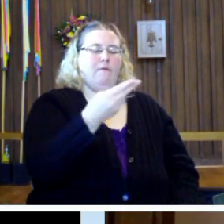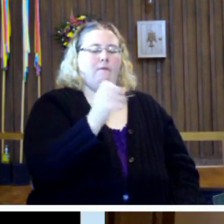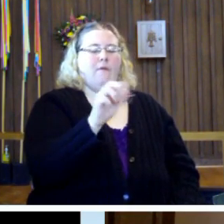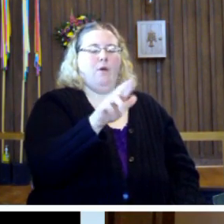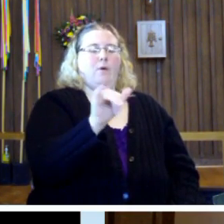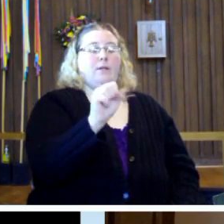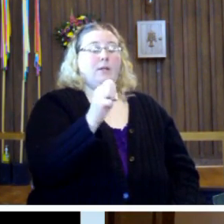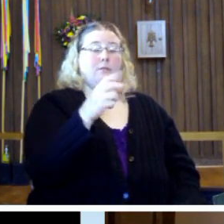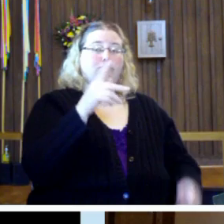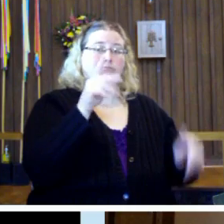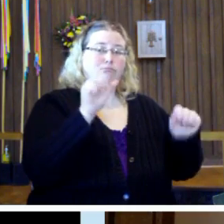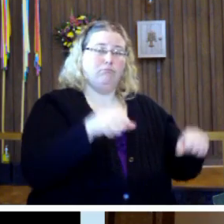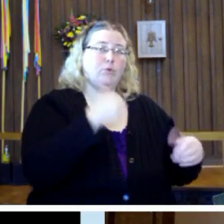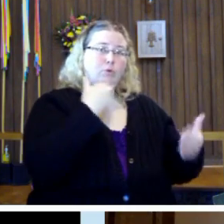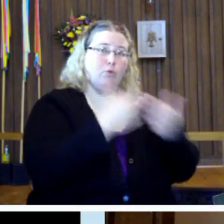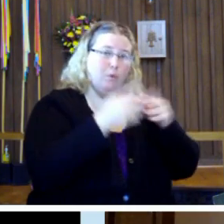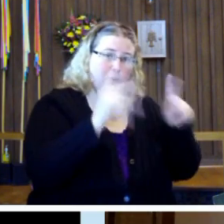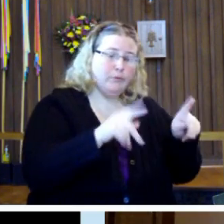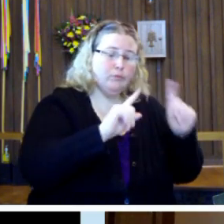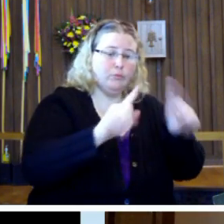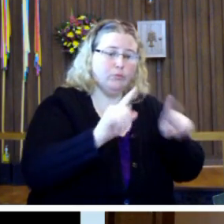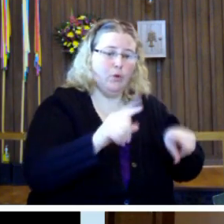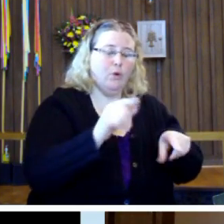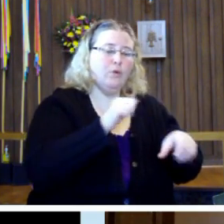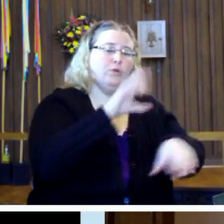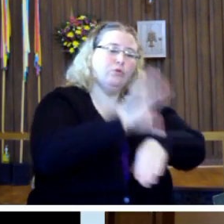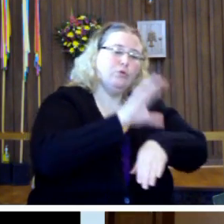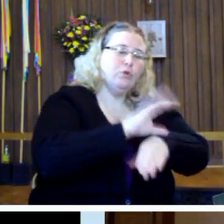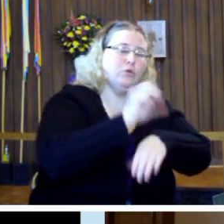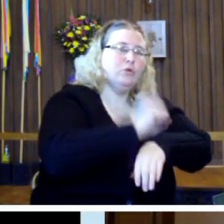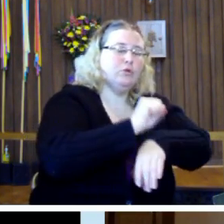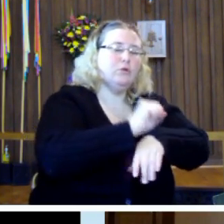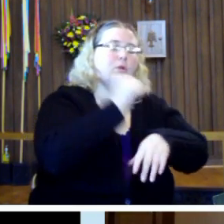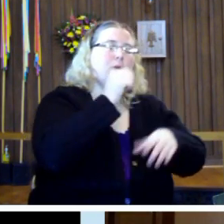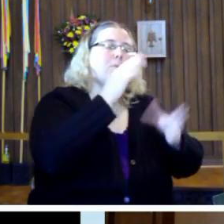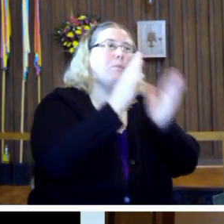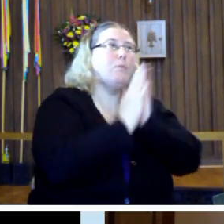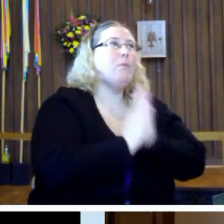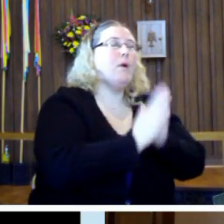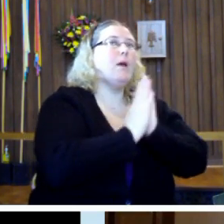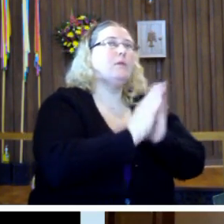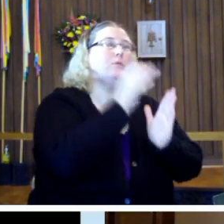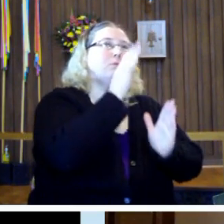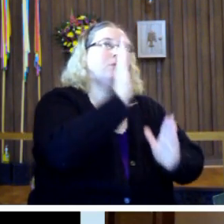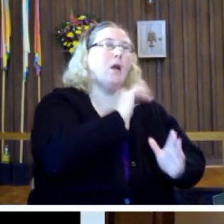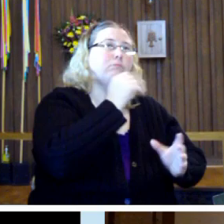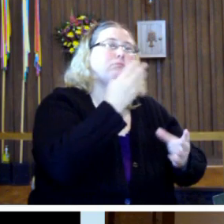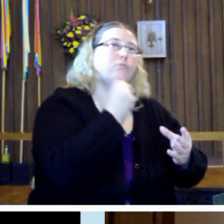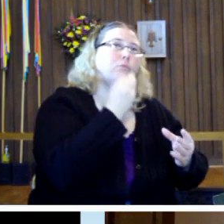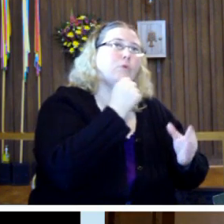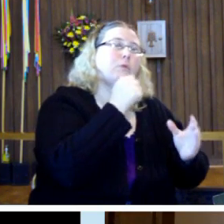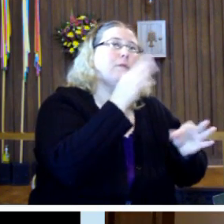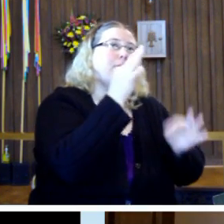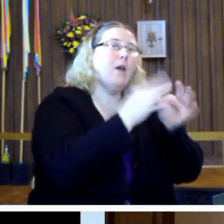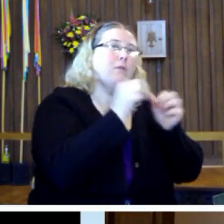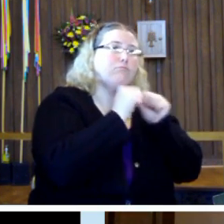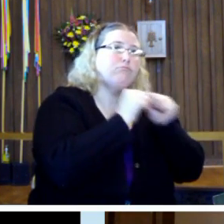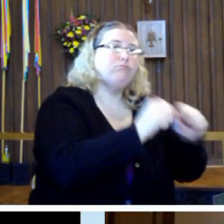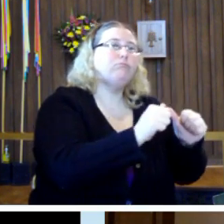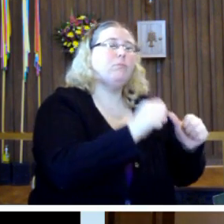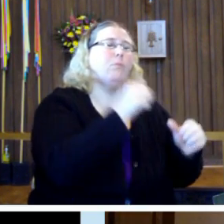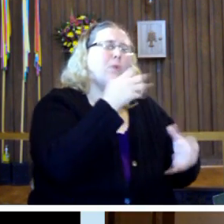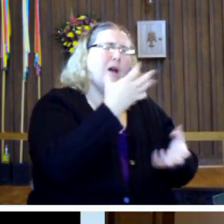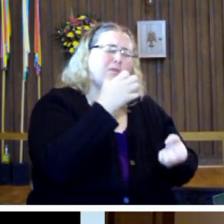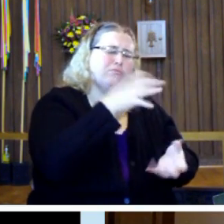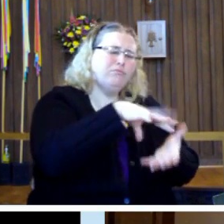probably a good person, going to the synagogue, praying to God, keeping the laws of the Jewish faith, wanted to